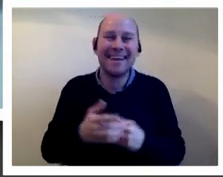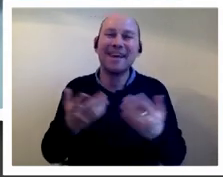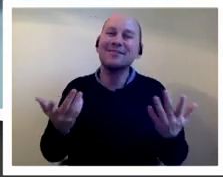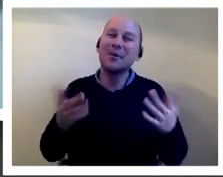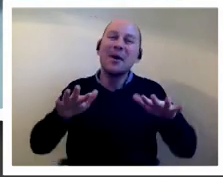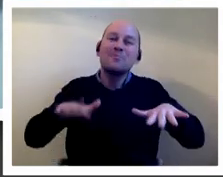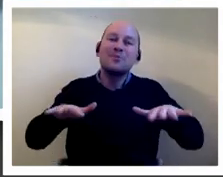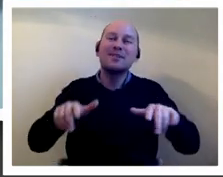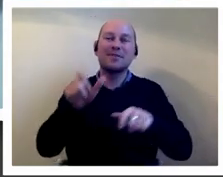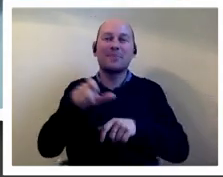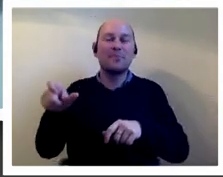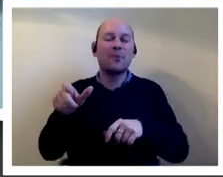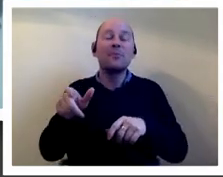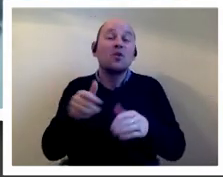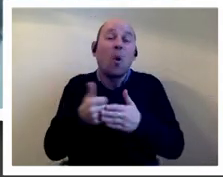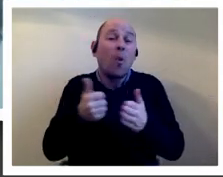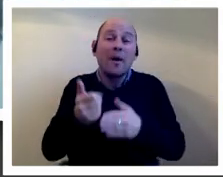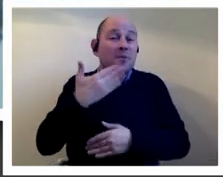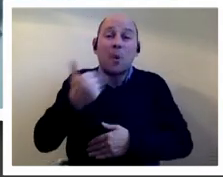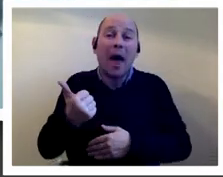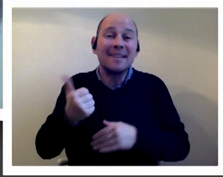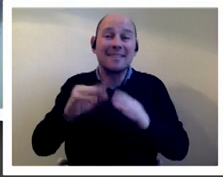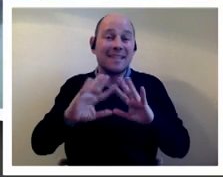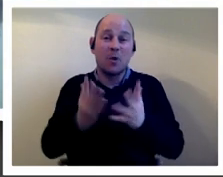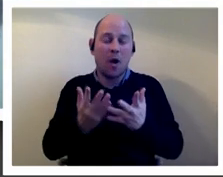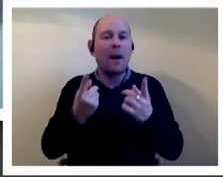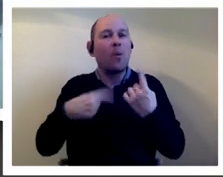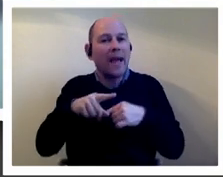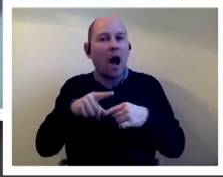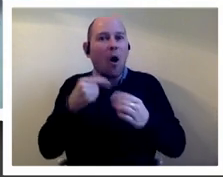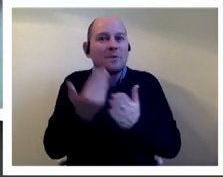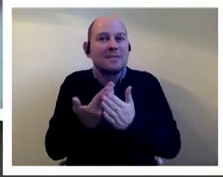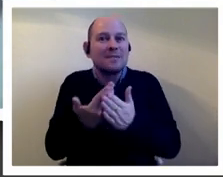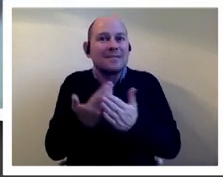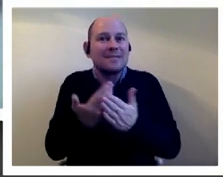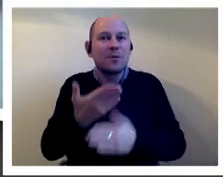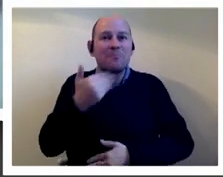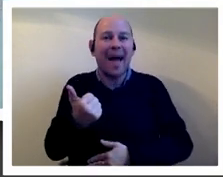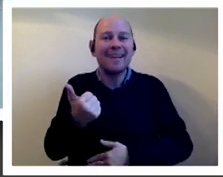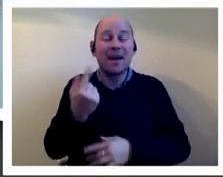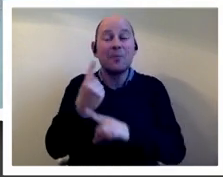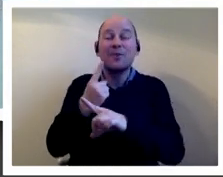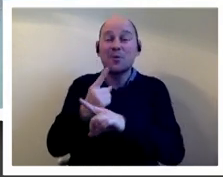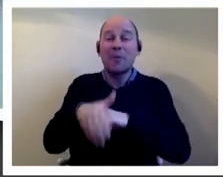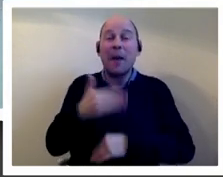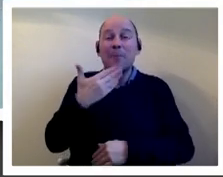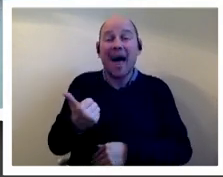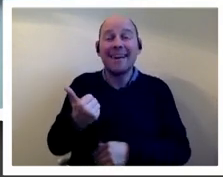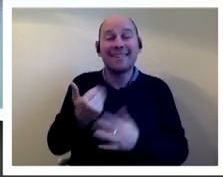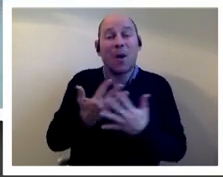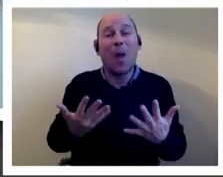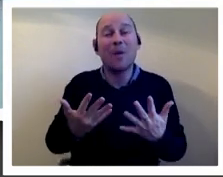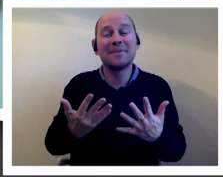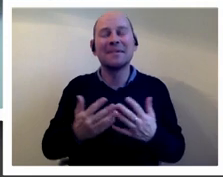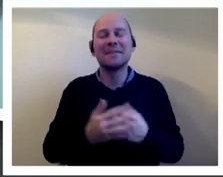but we're certainly i think the country where we're the most obsessed with politeness and talk about it the most in the world maybe um so you know there's that kind of